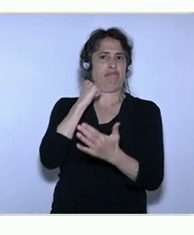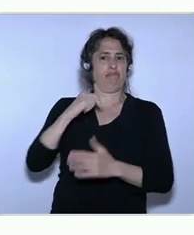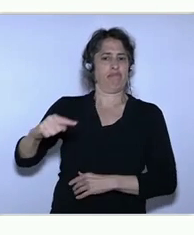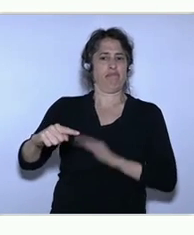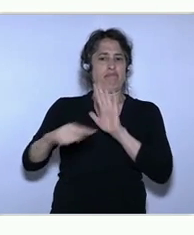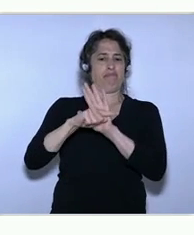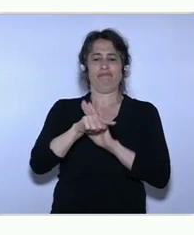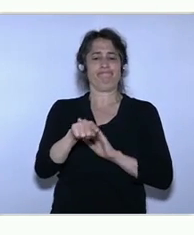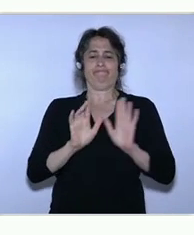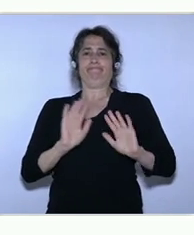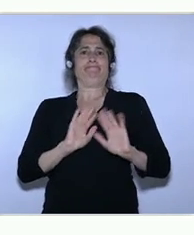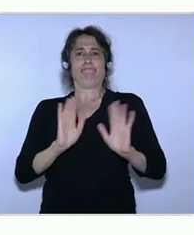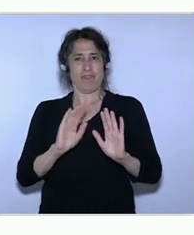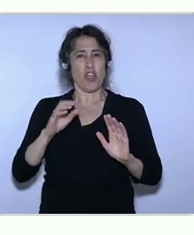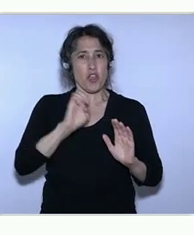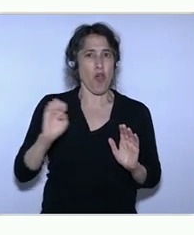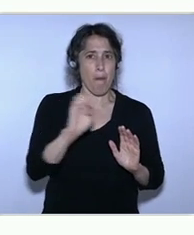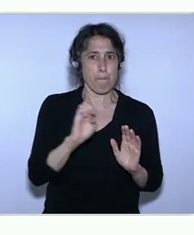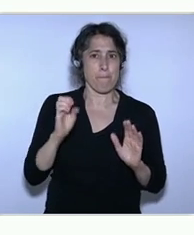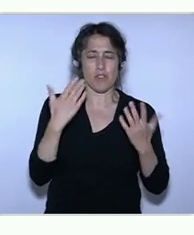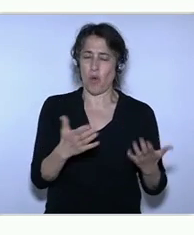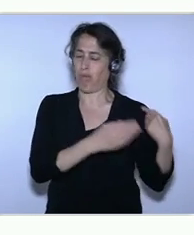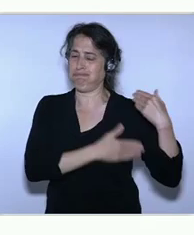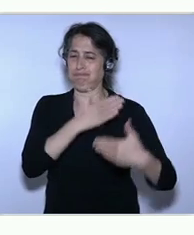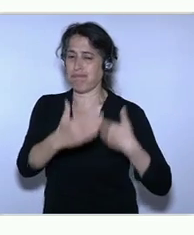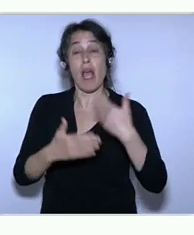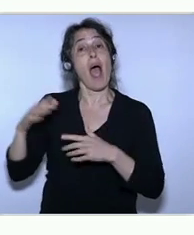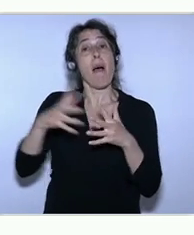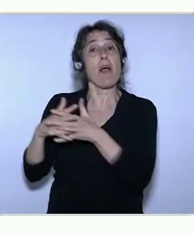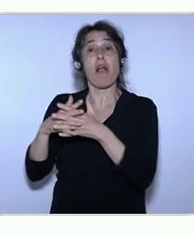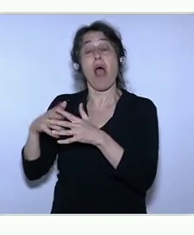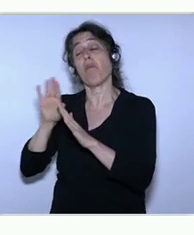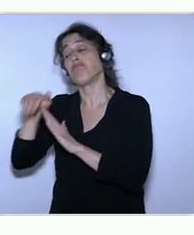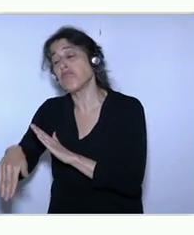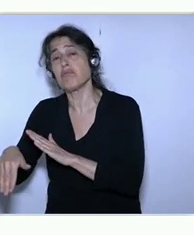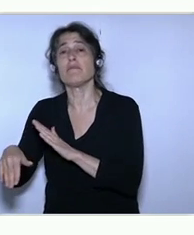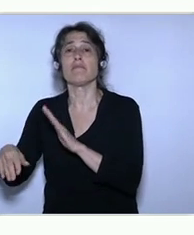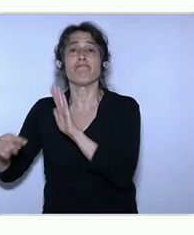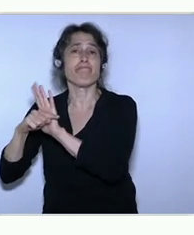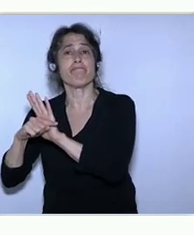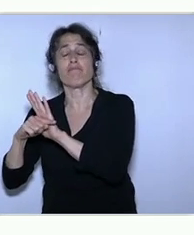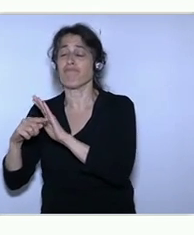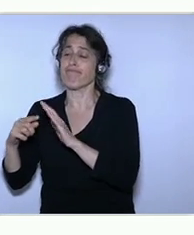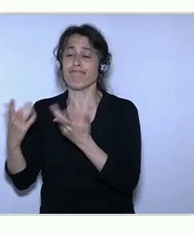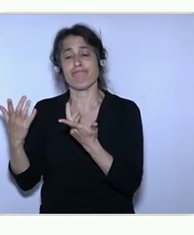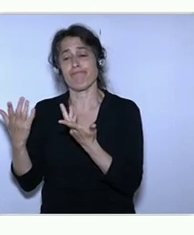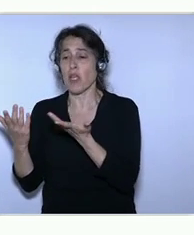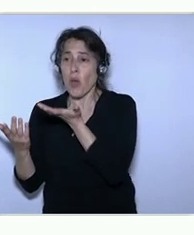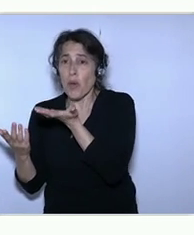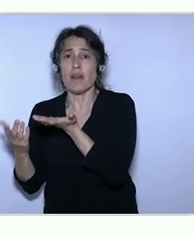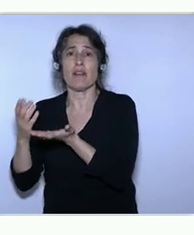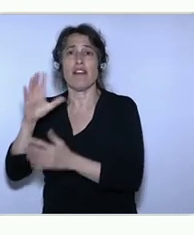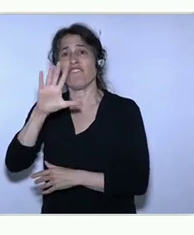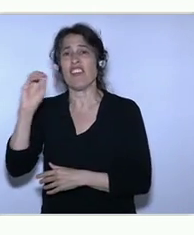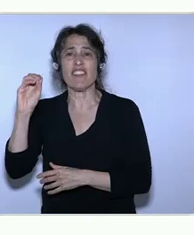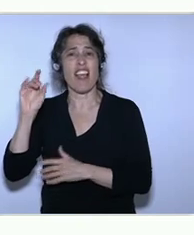And until recently, now it's changing a little bit, but until recently, you would not have bragged about the fact that you burnt $50,000 of investment money